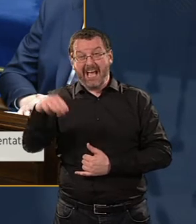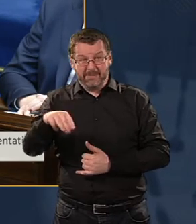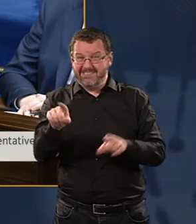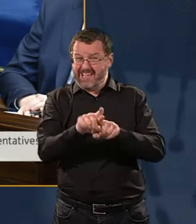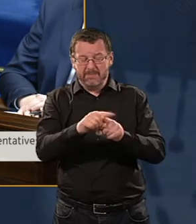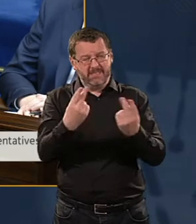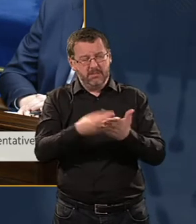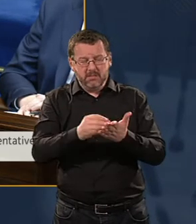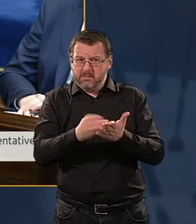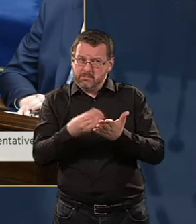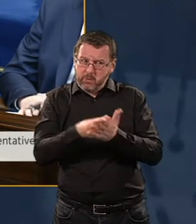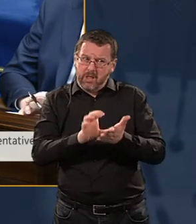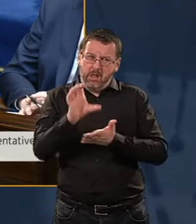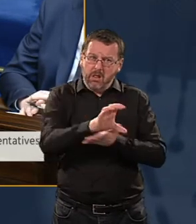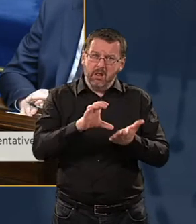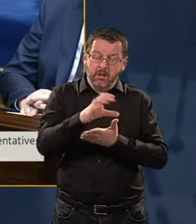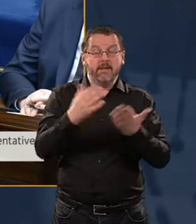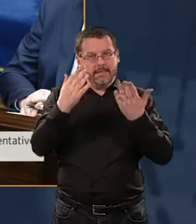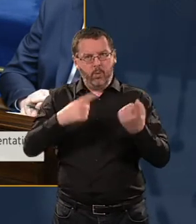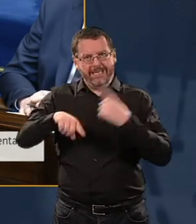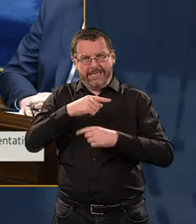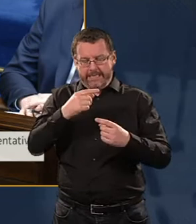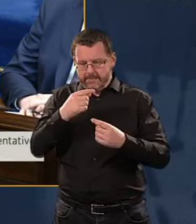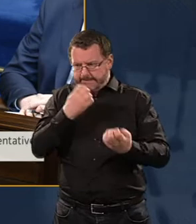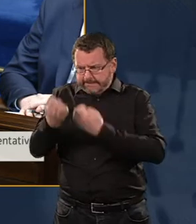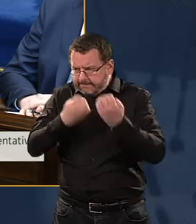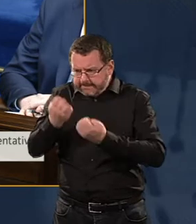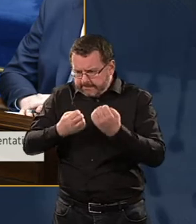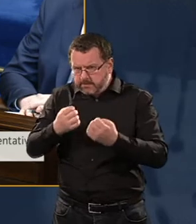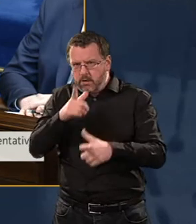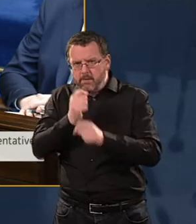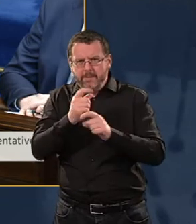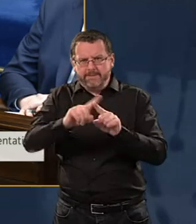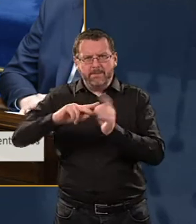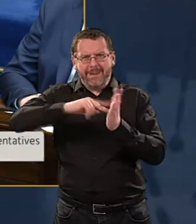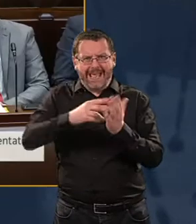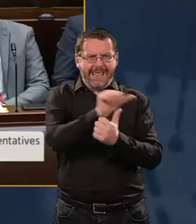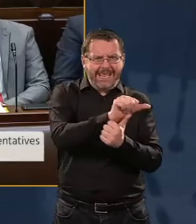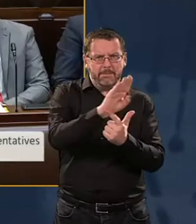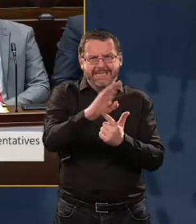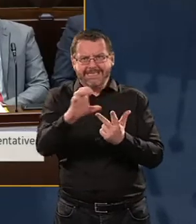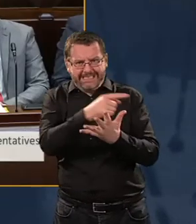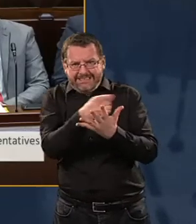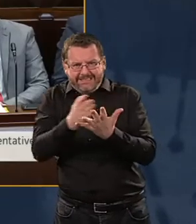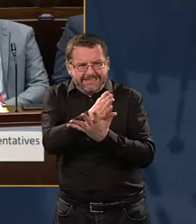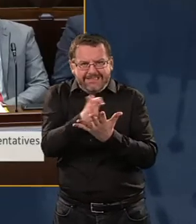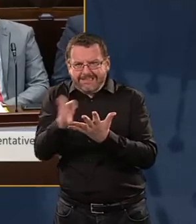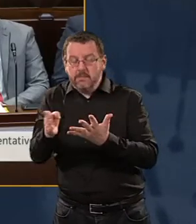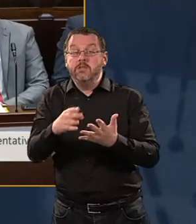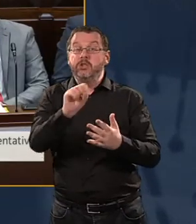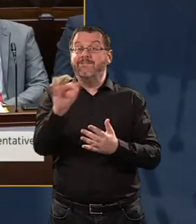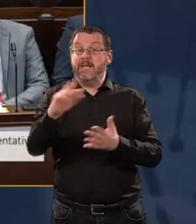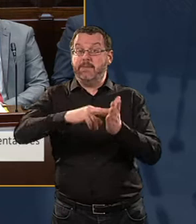options. I said that earlier, Plan B, Plan C, Plan D. The problem with the Sinn Fein Plan is, of course, it has been considered. First of all,